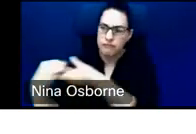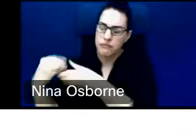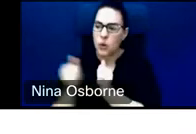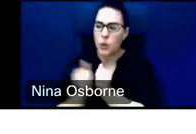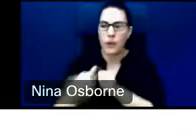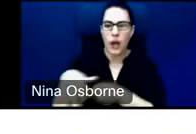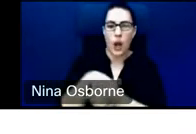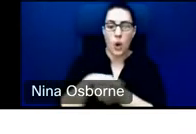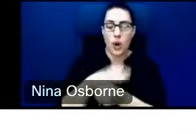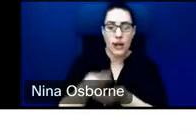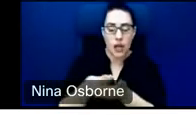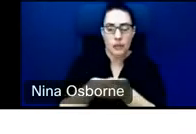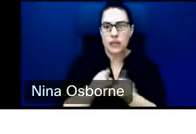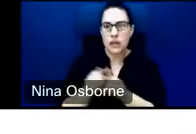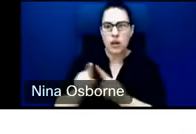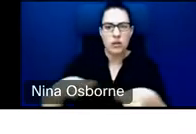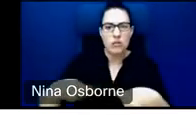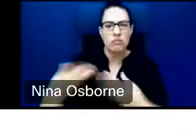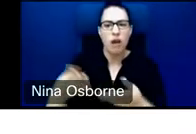become producers. Next slide.